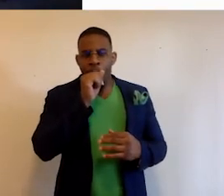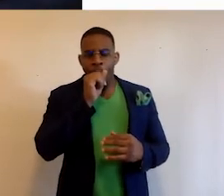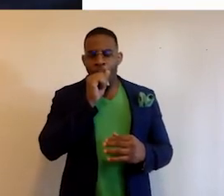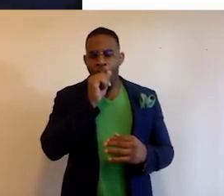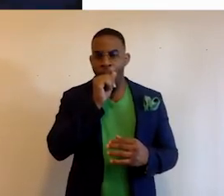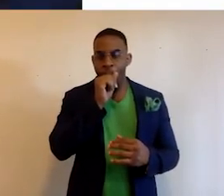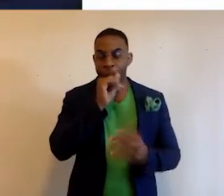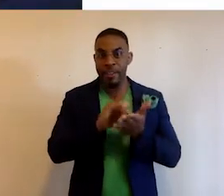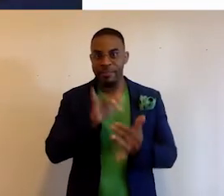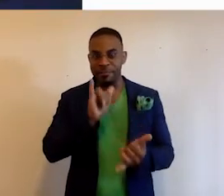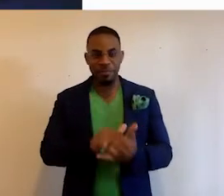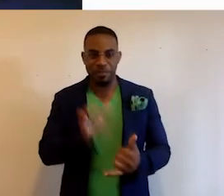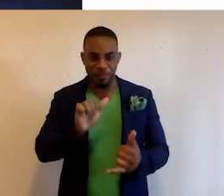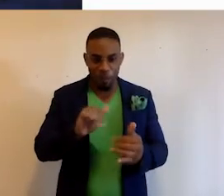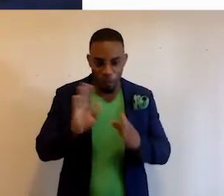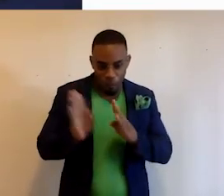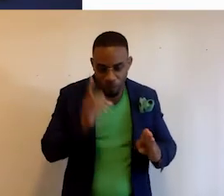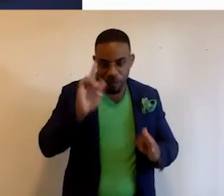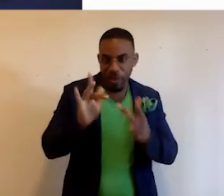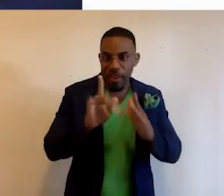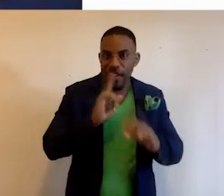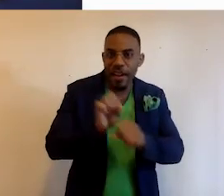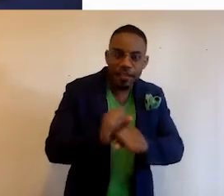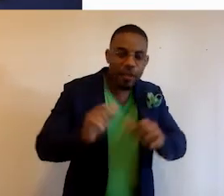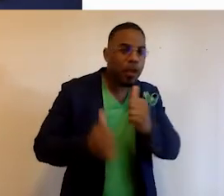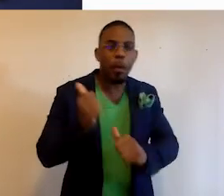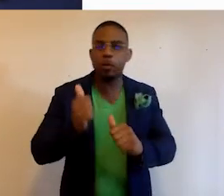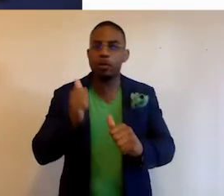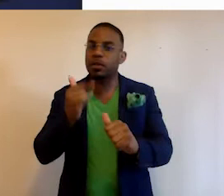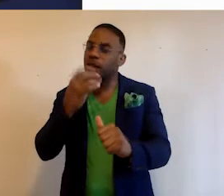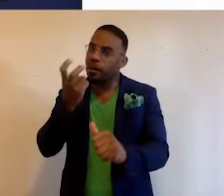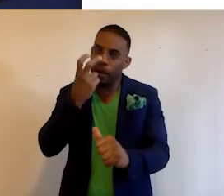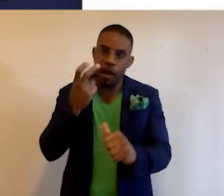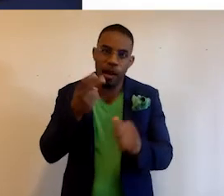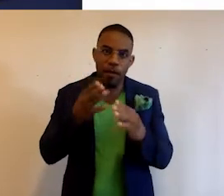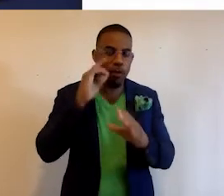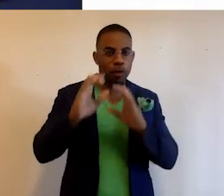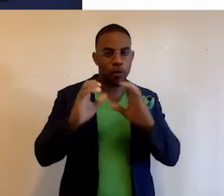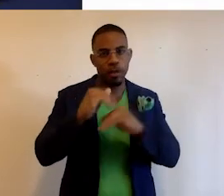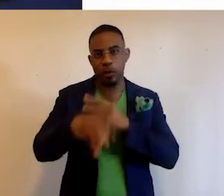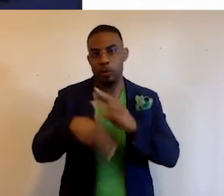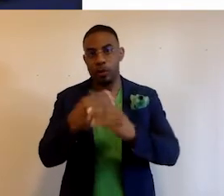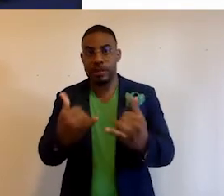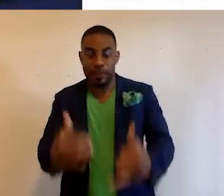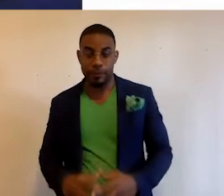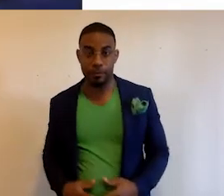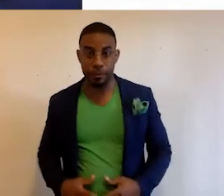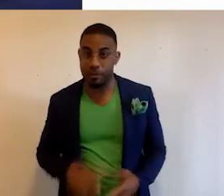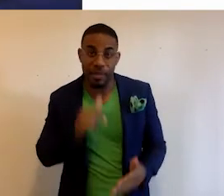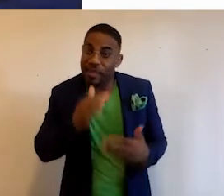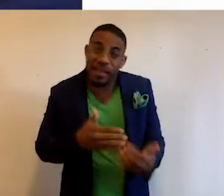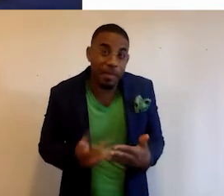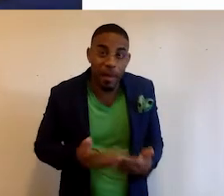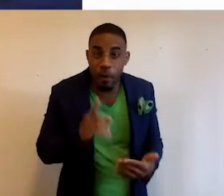of Inner City Access point out that the internet is perhaps the most colorblind form of communication in the world today. It doesn't